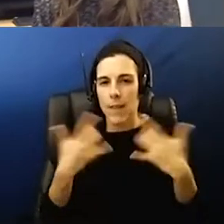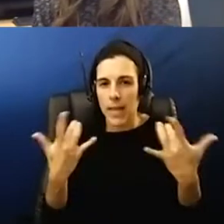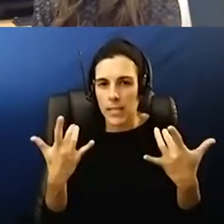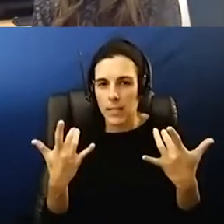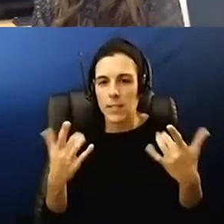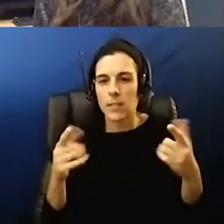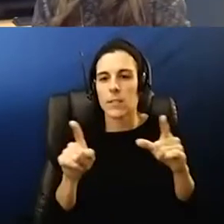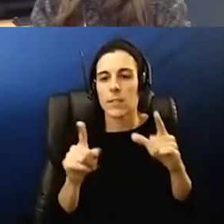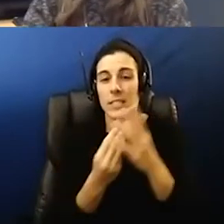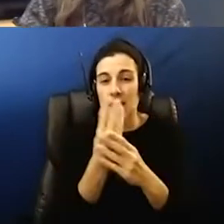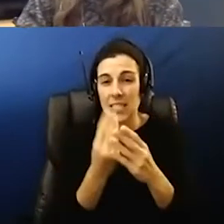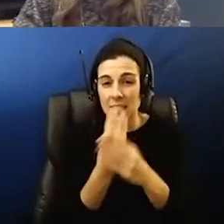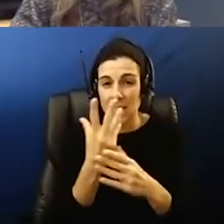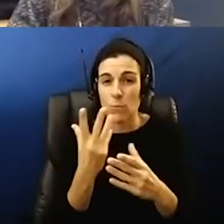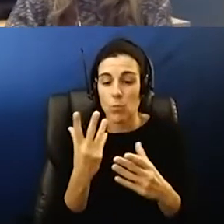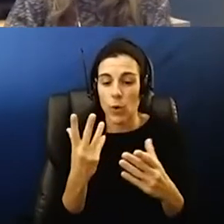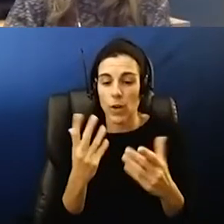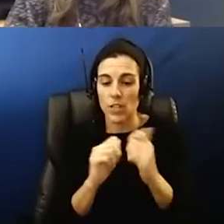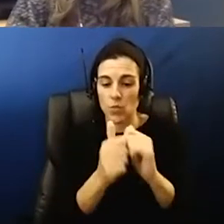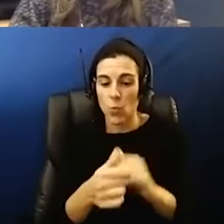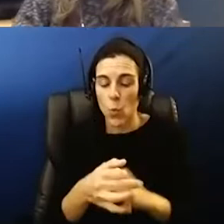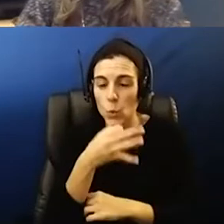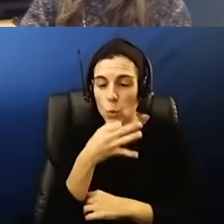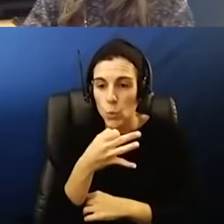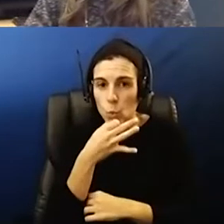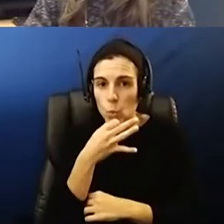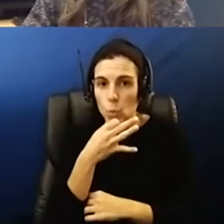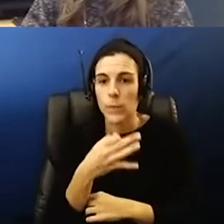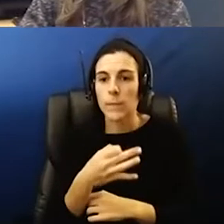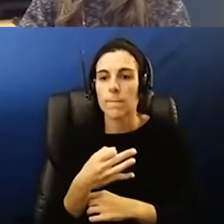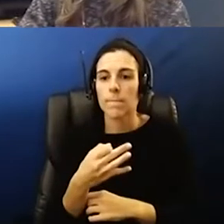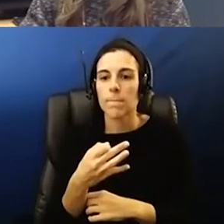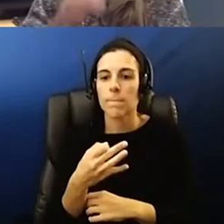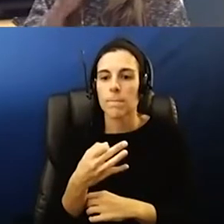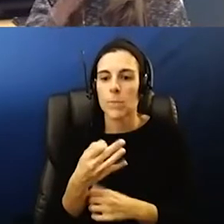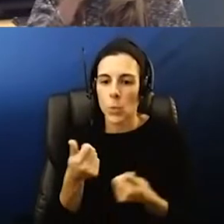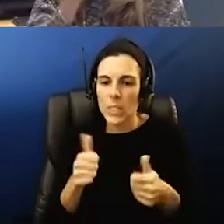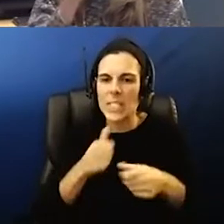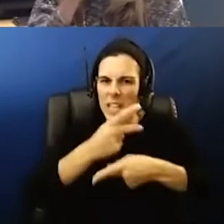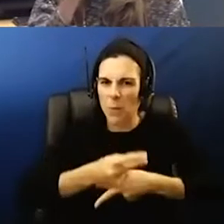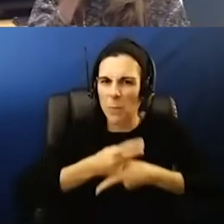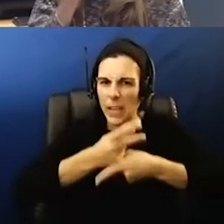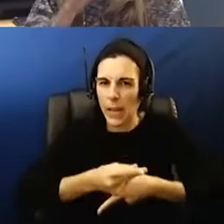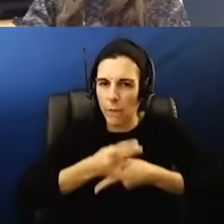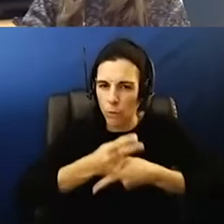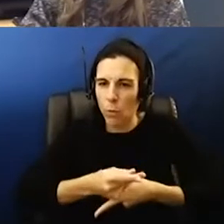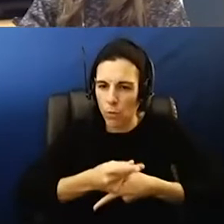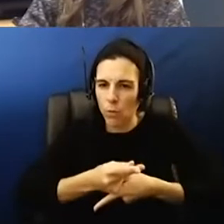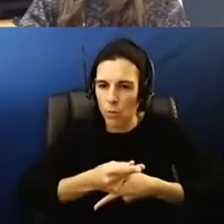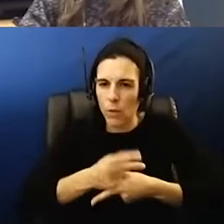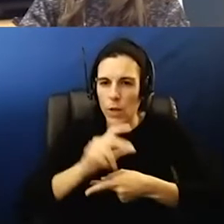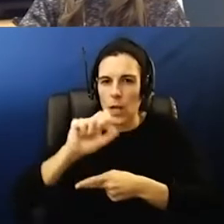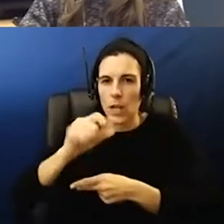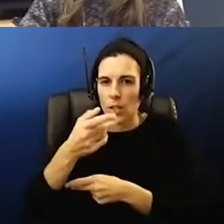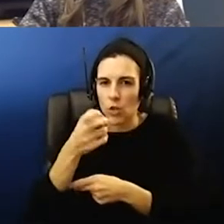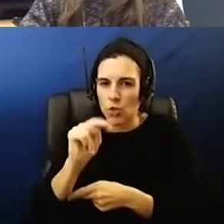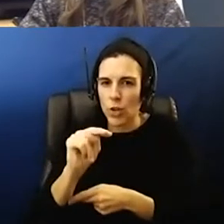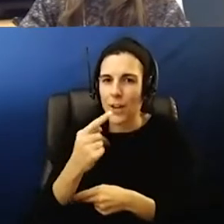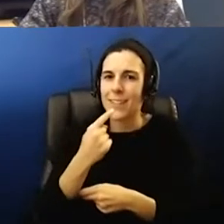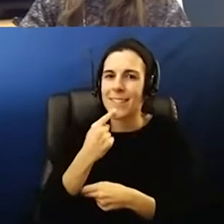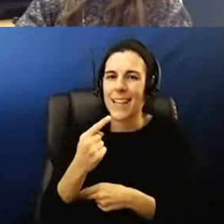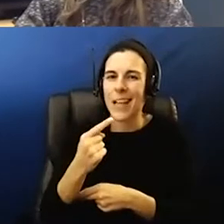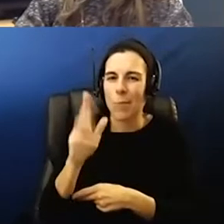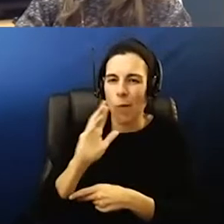spring sports um um we'll still be cautious but the as as sharon i think said earlier these are outside